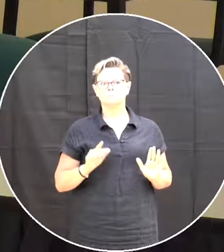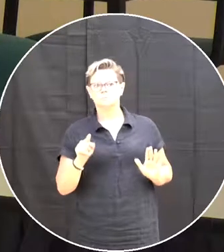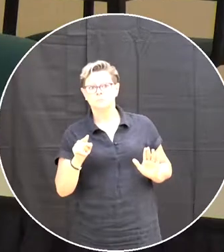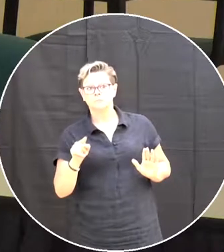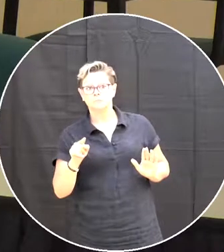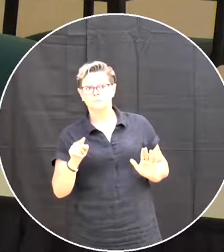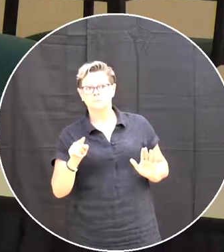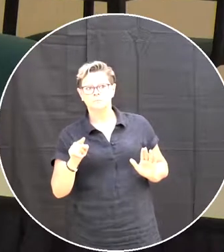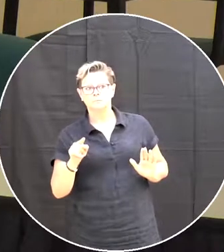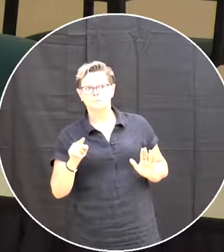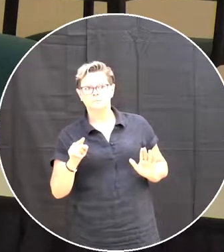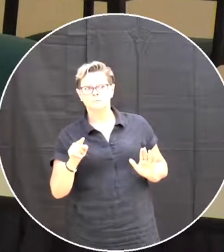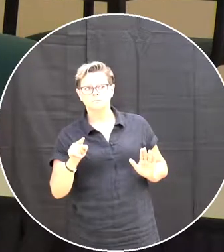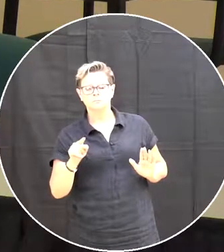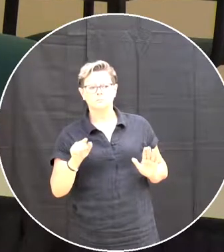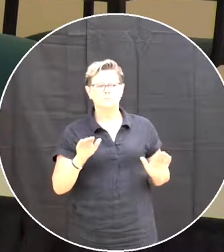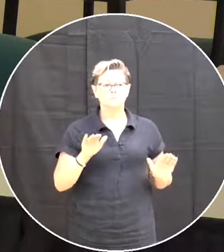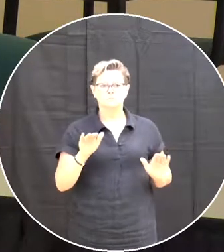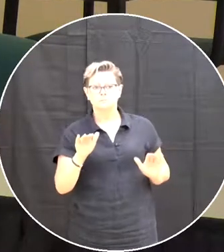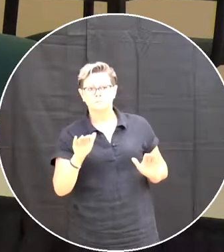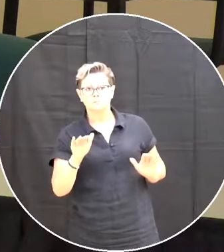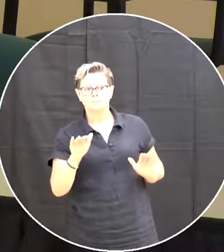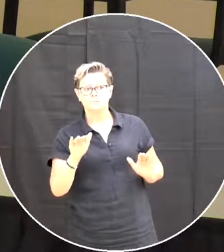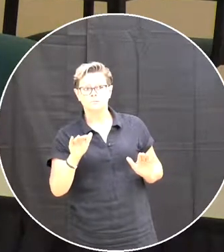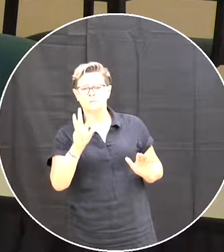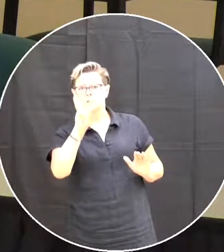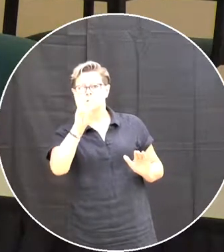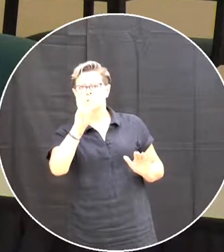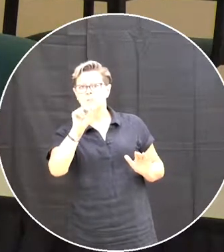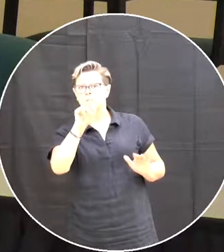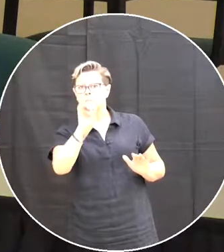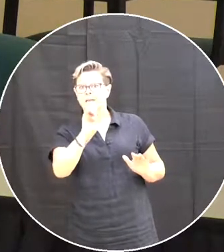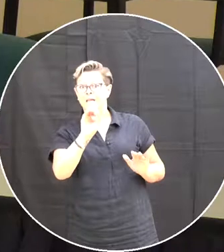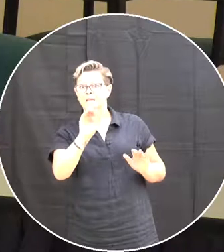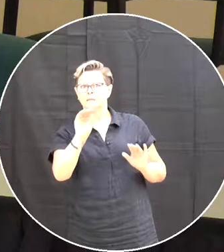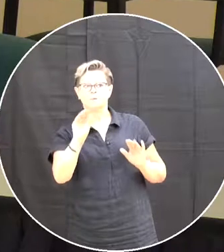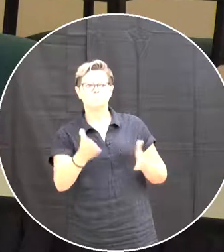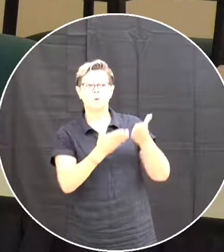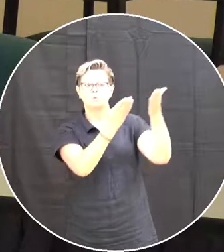what yes there was way moved the motion